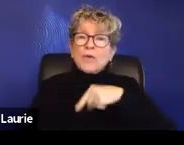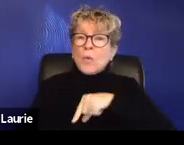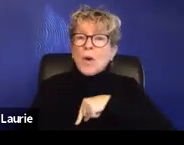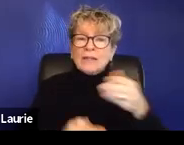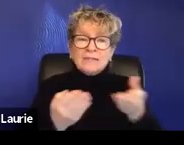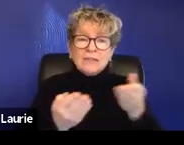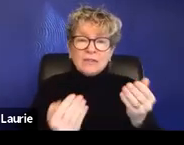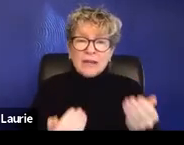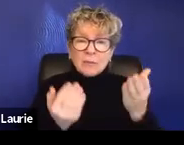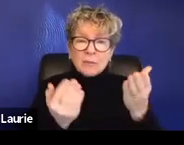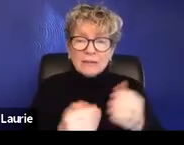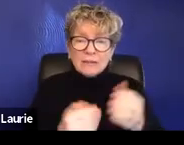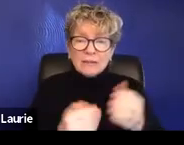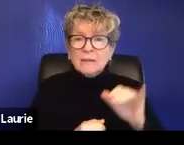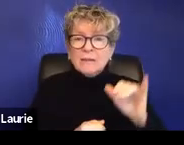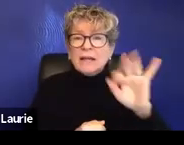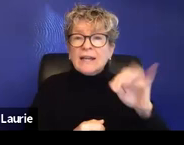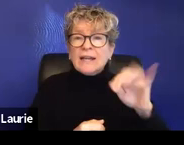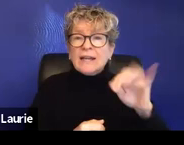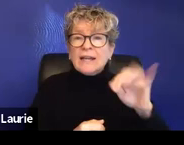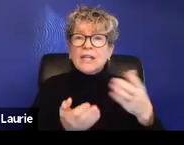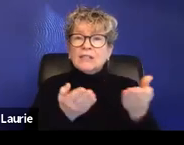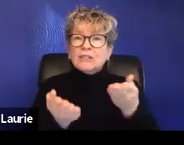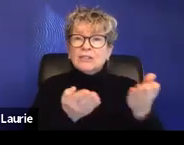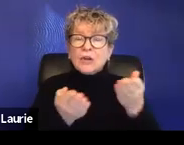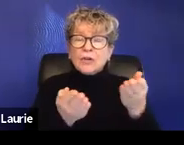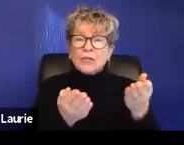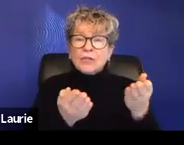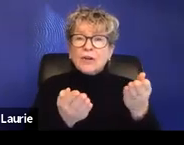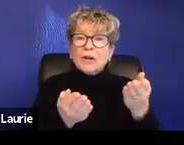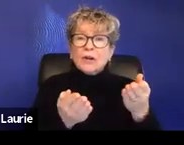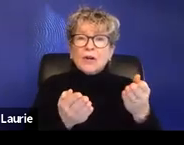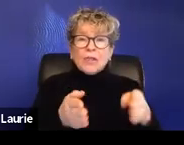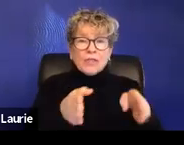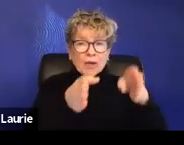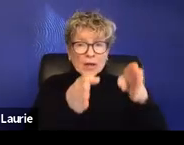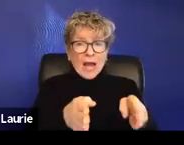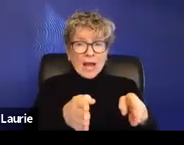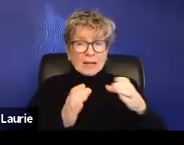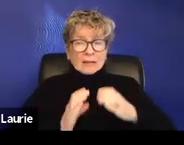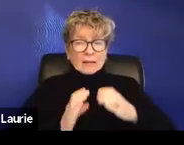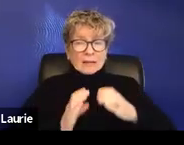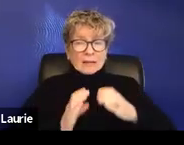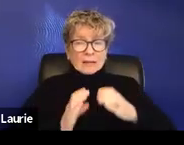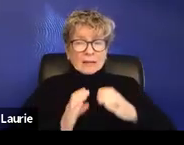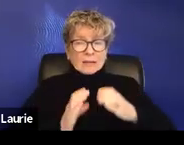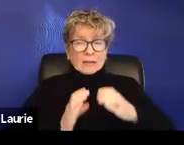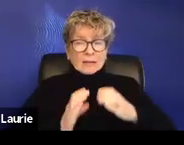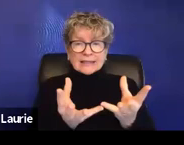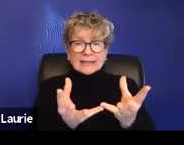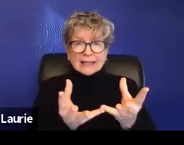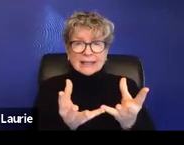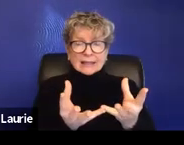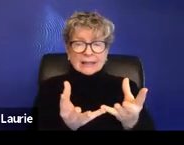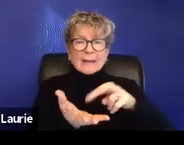uh, serving clients holistically, there are to be survivors who are going to be fewer survivors returning to us because